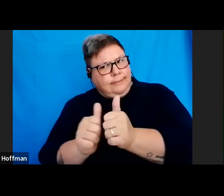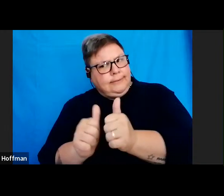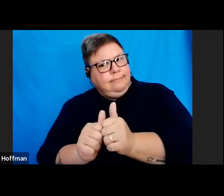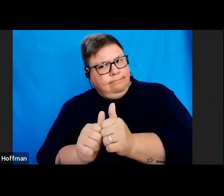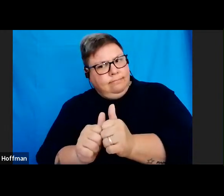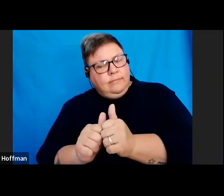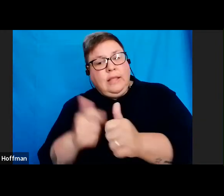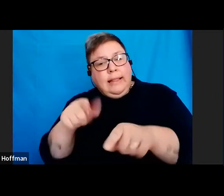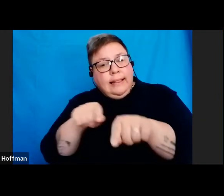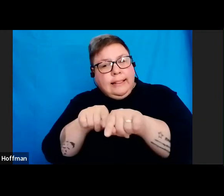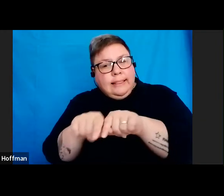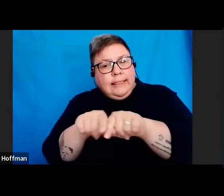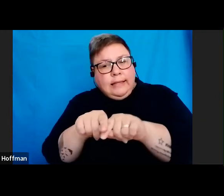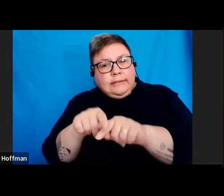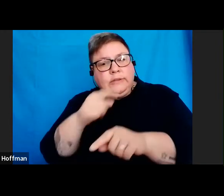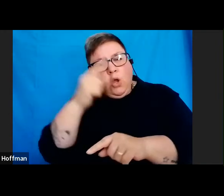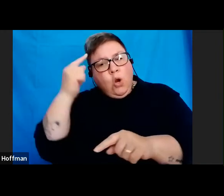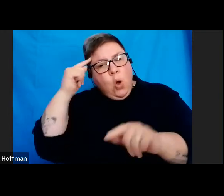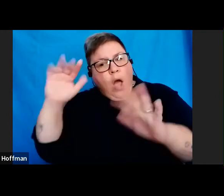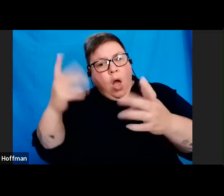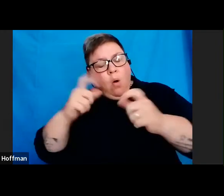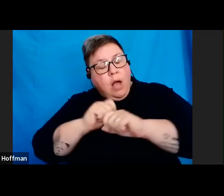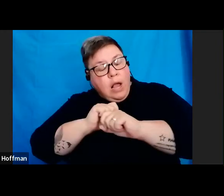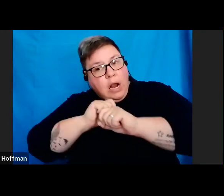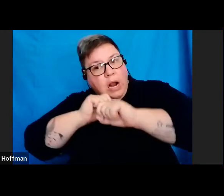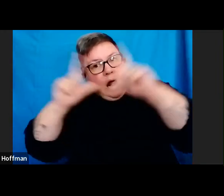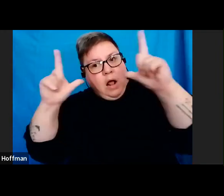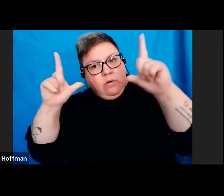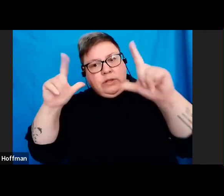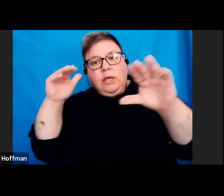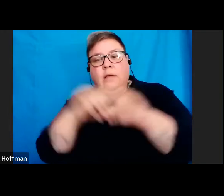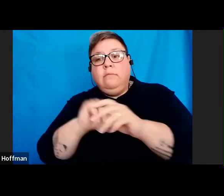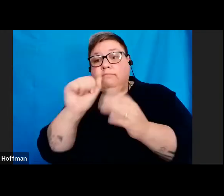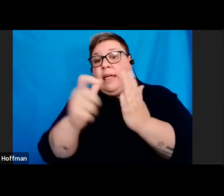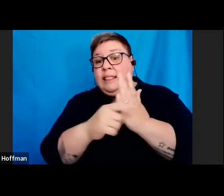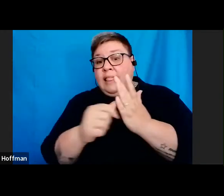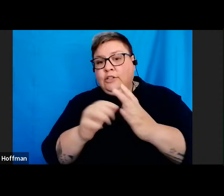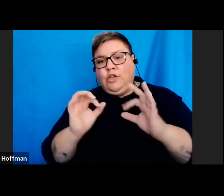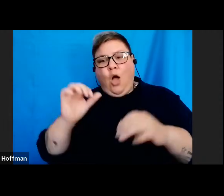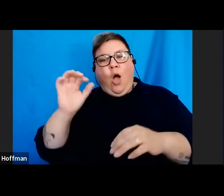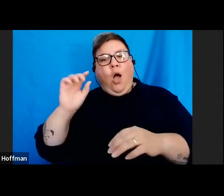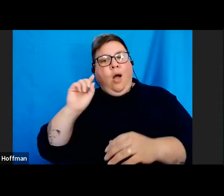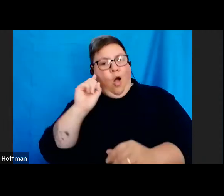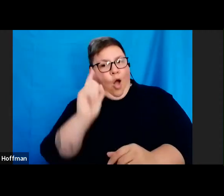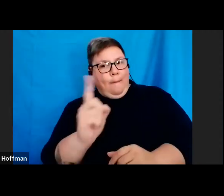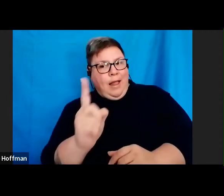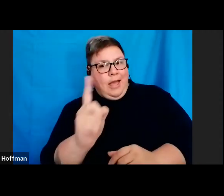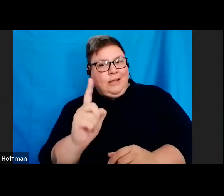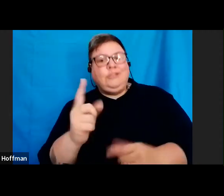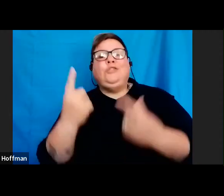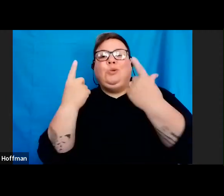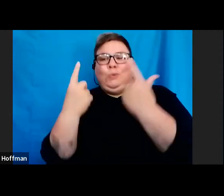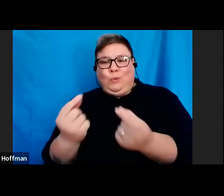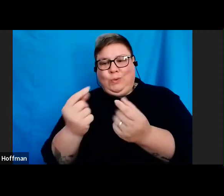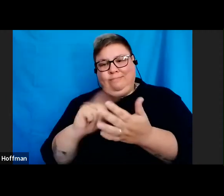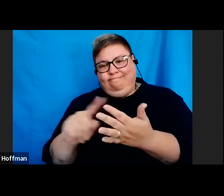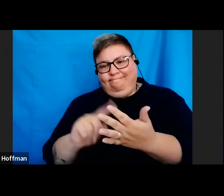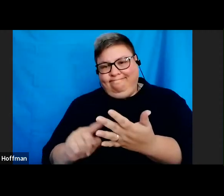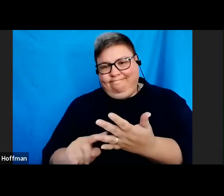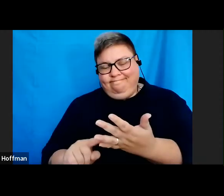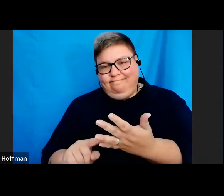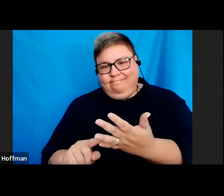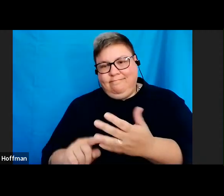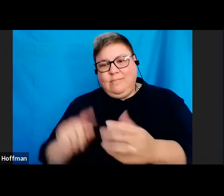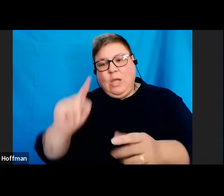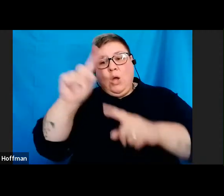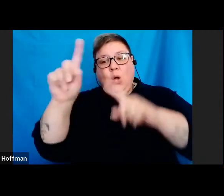are providing enough clarity of your tax obligations as per our objective one. Your questions